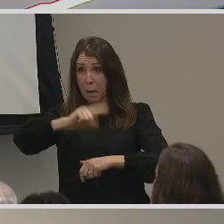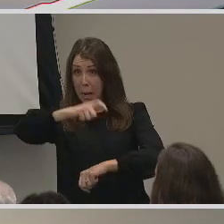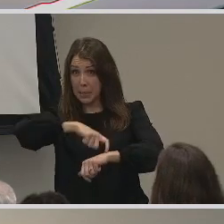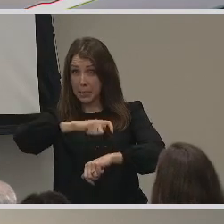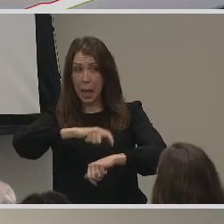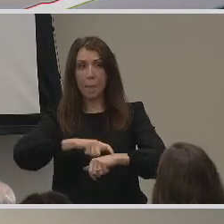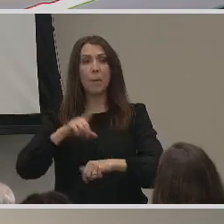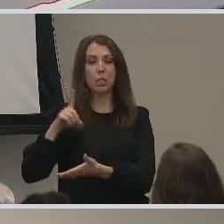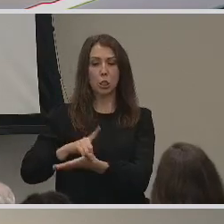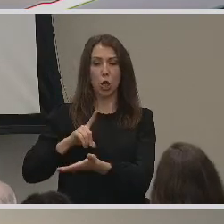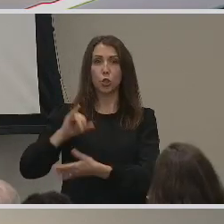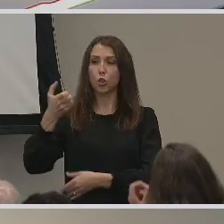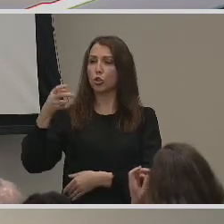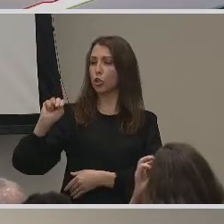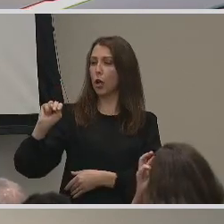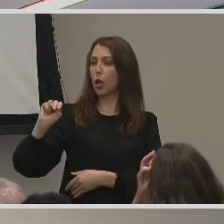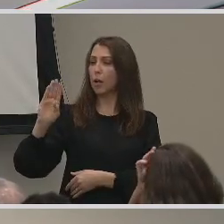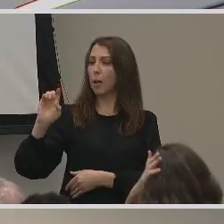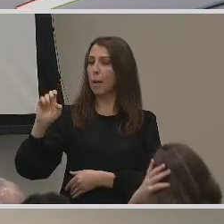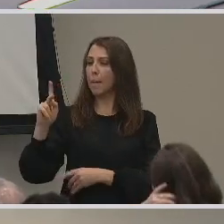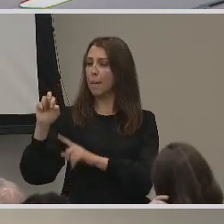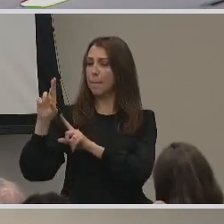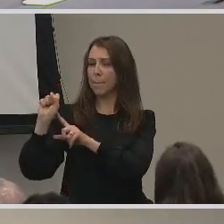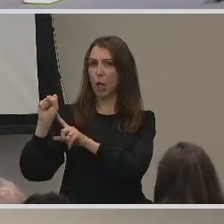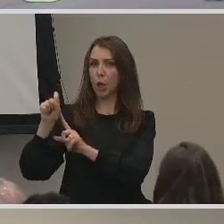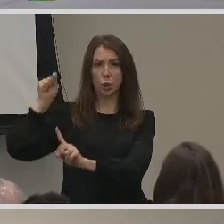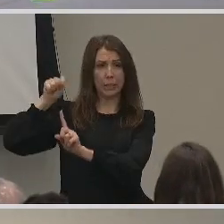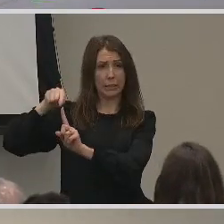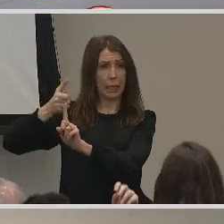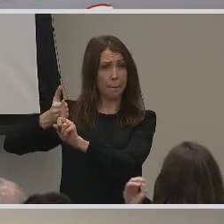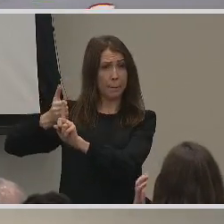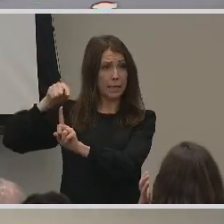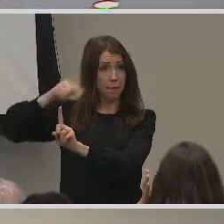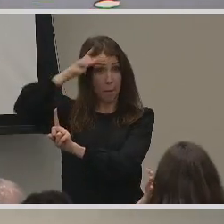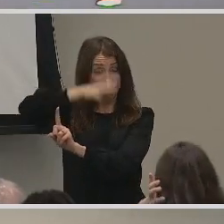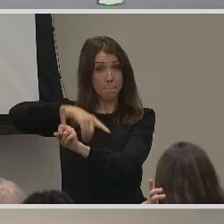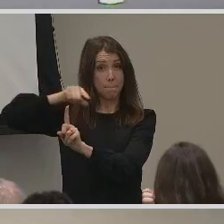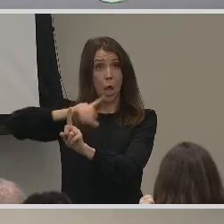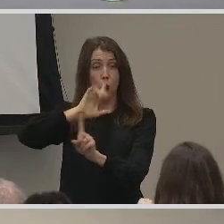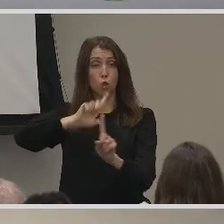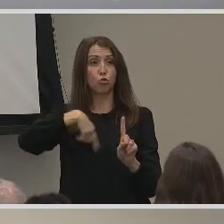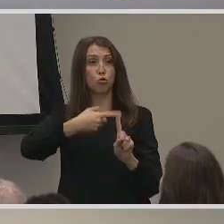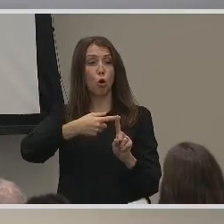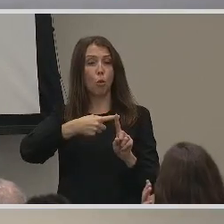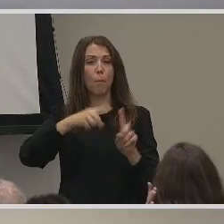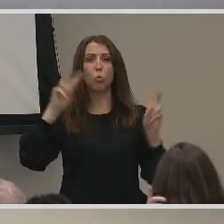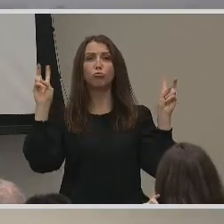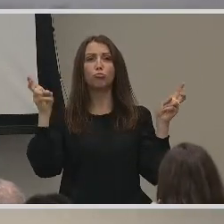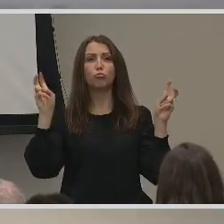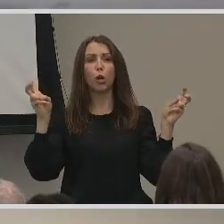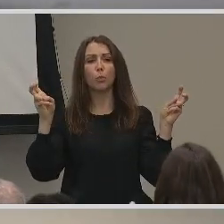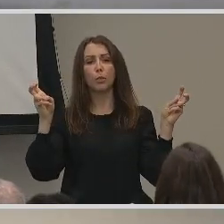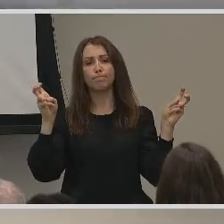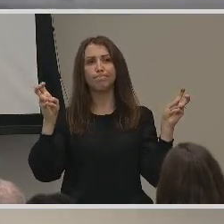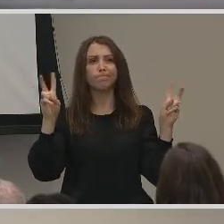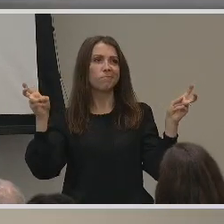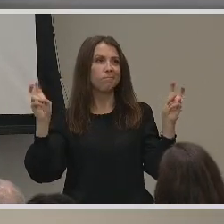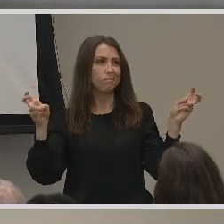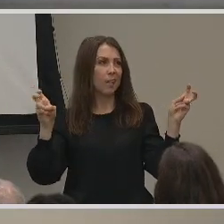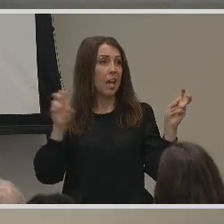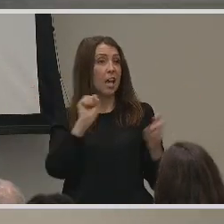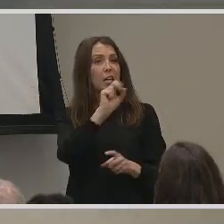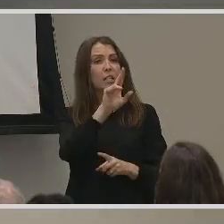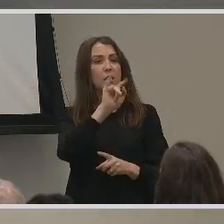from Dr. John Bickers. He will be talking from subjects to